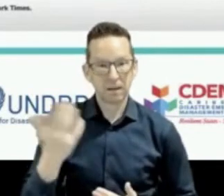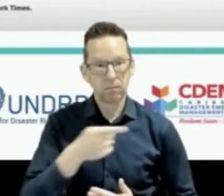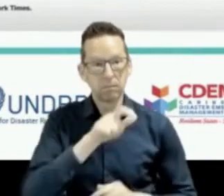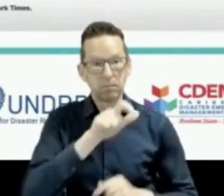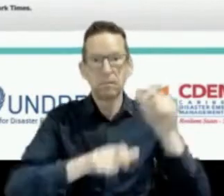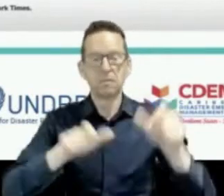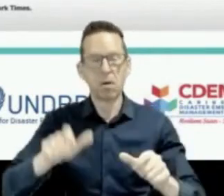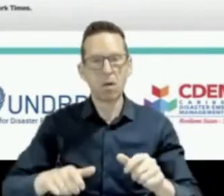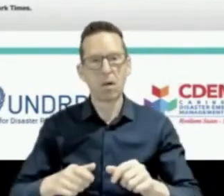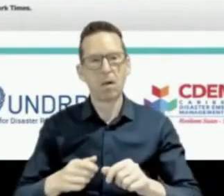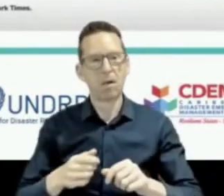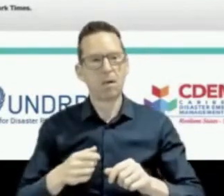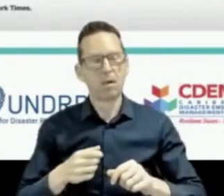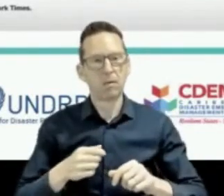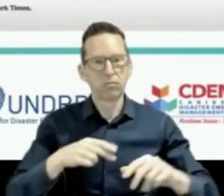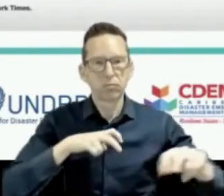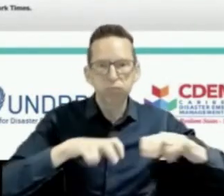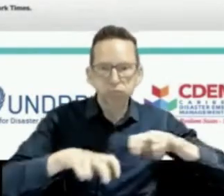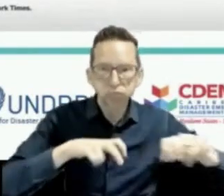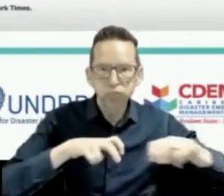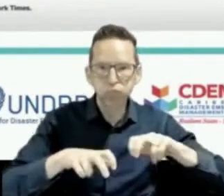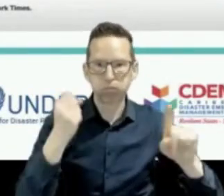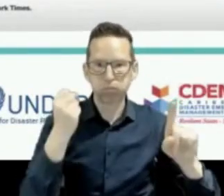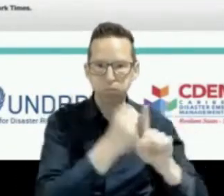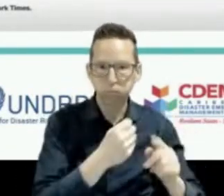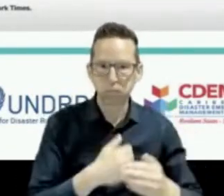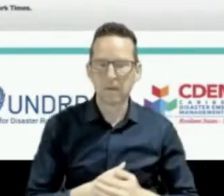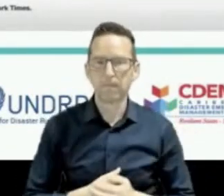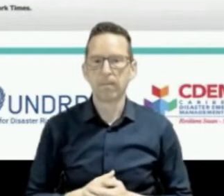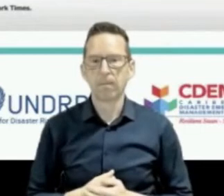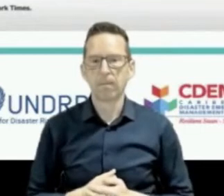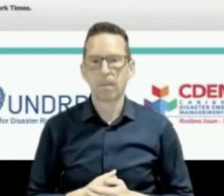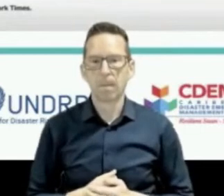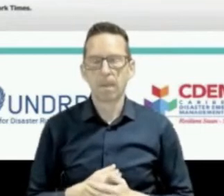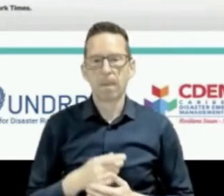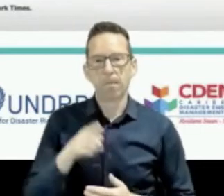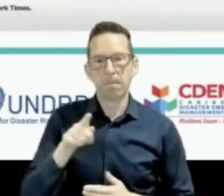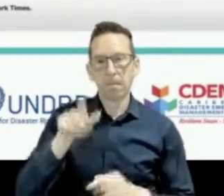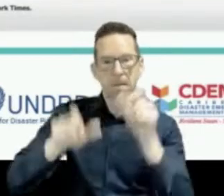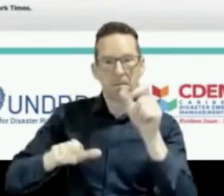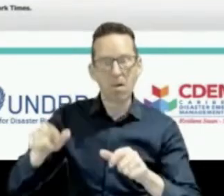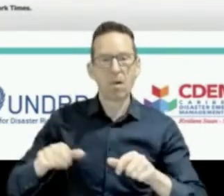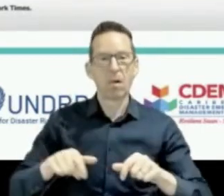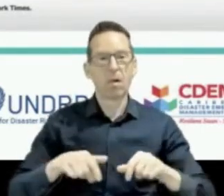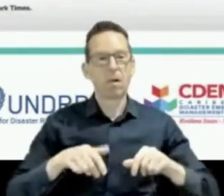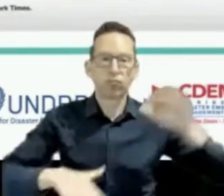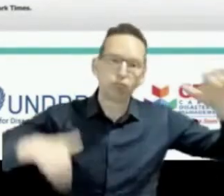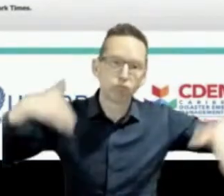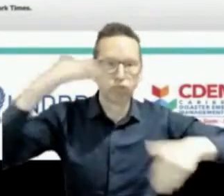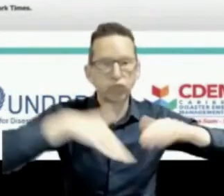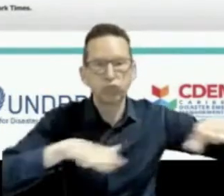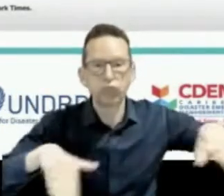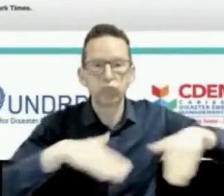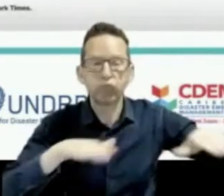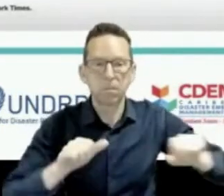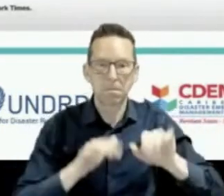lost their Olympic hopeful on the beach. Football, soccer is another area where players are in danger